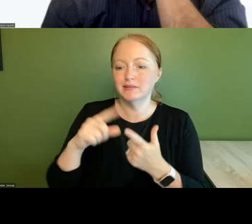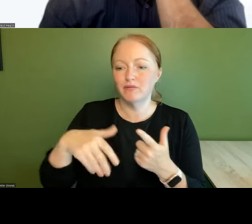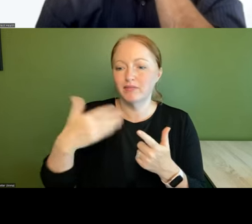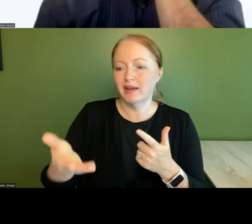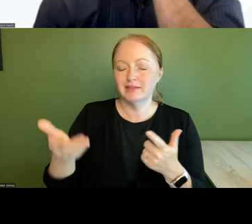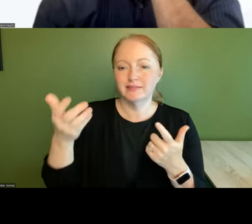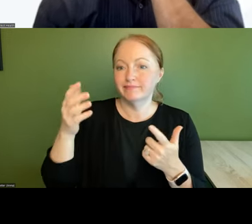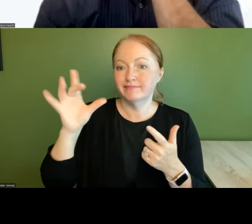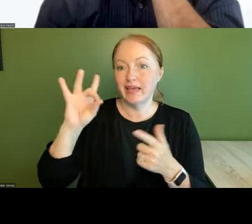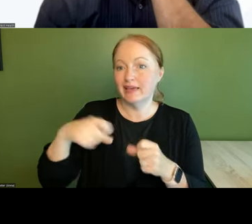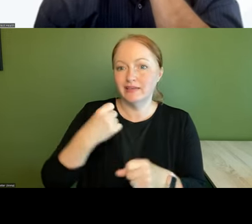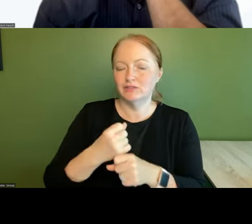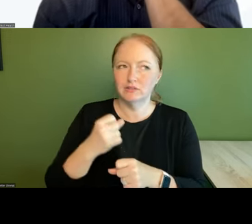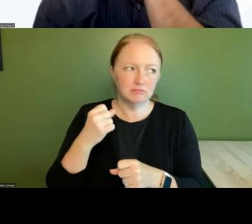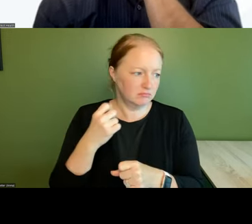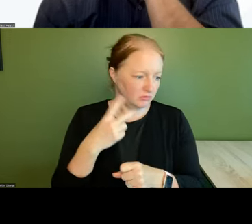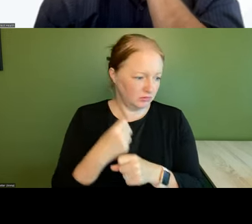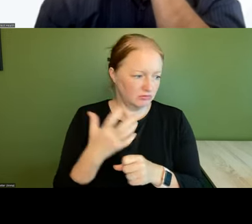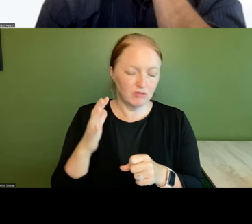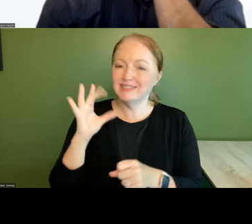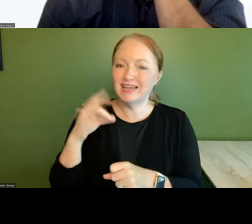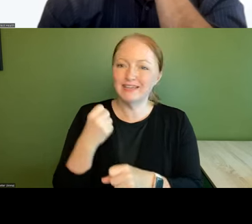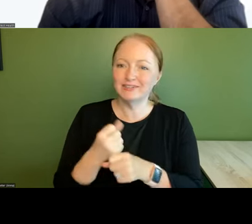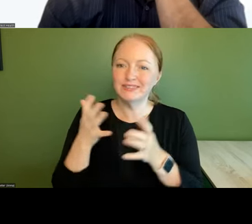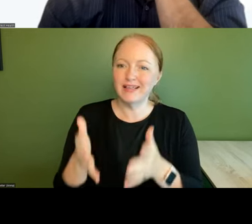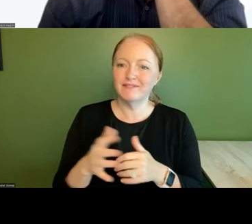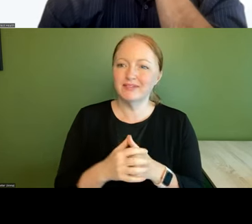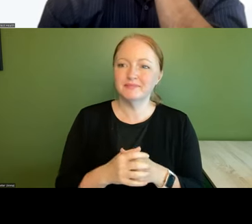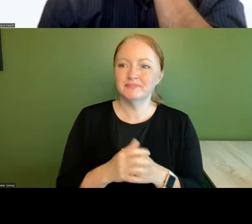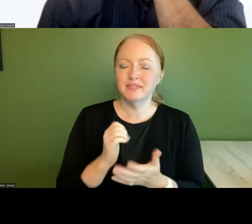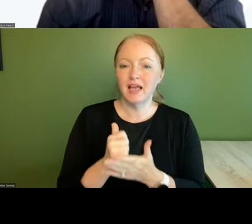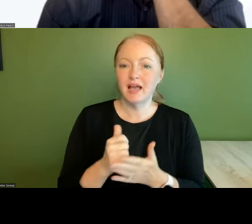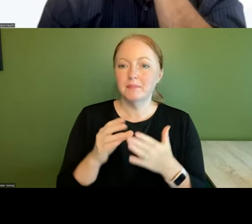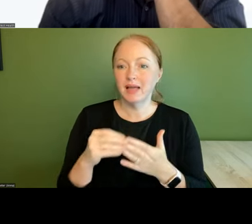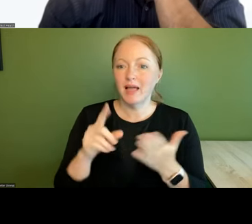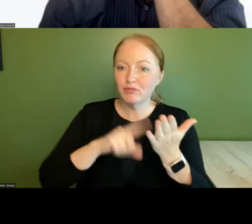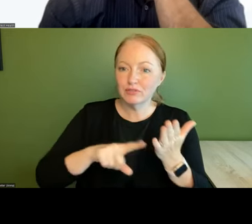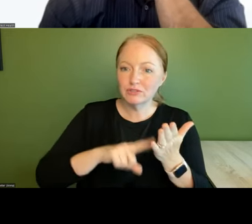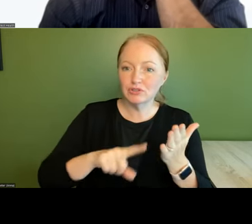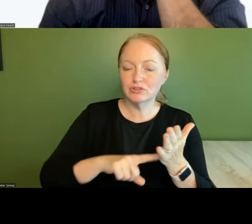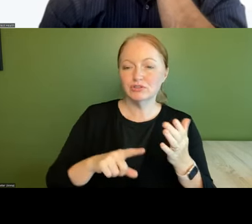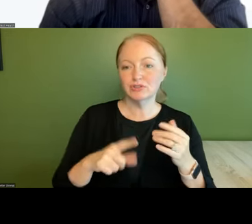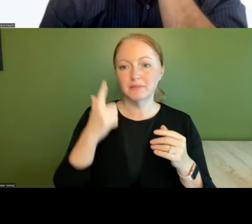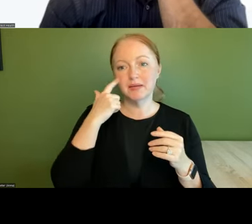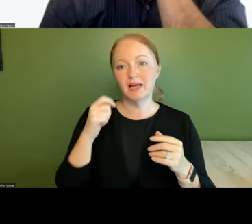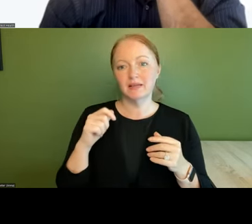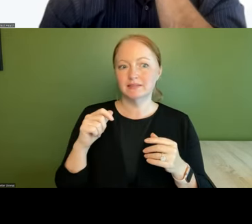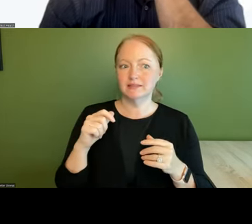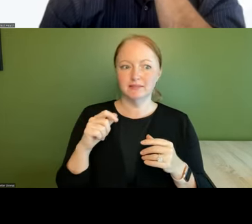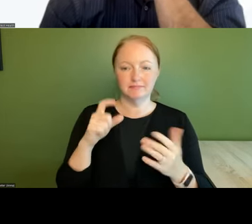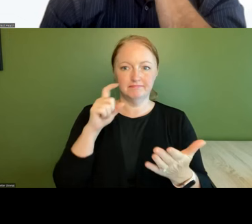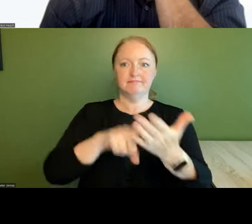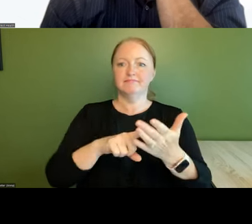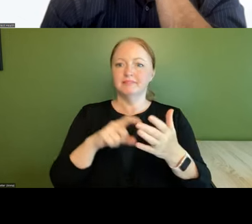eight years i guess we're two years into this journey already and will help guide the research because the the beacons will identify